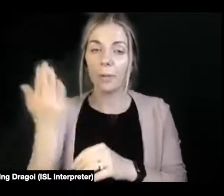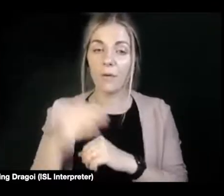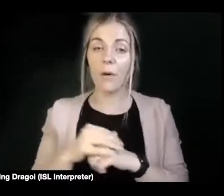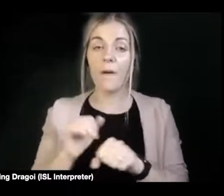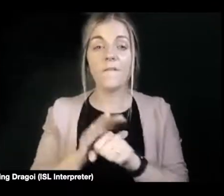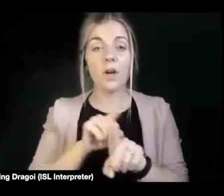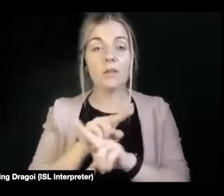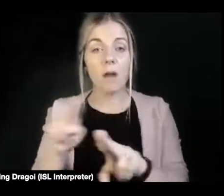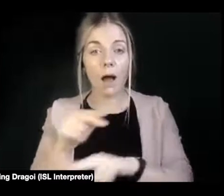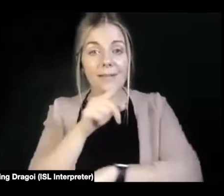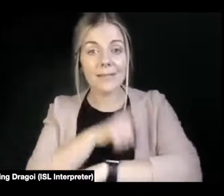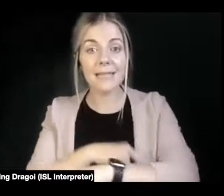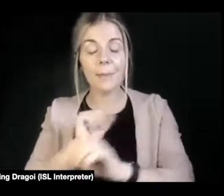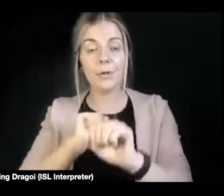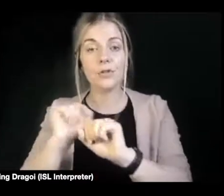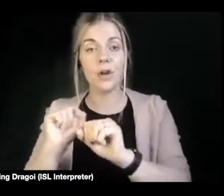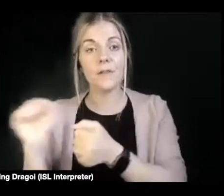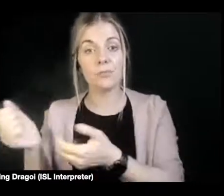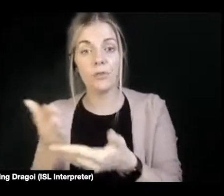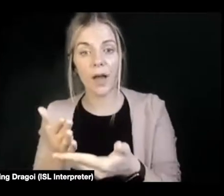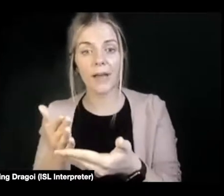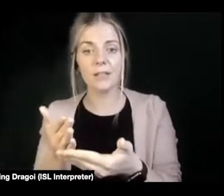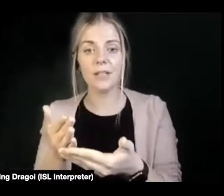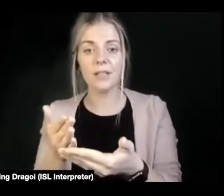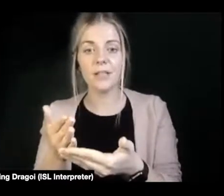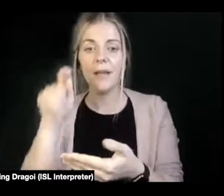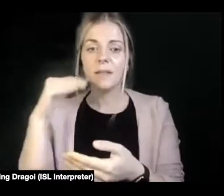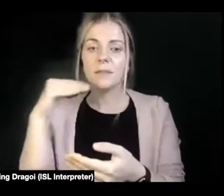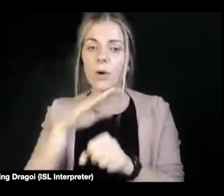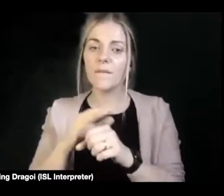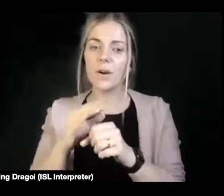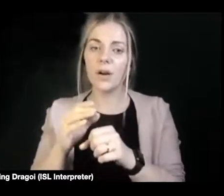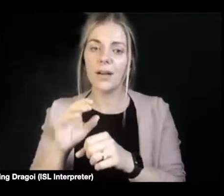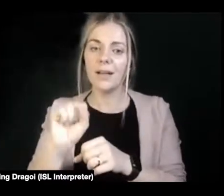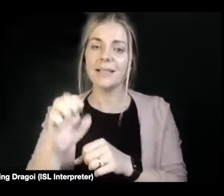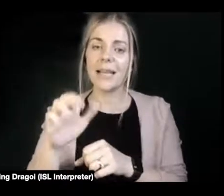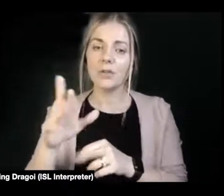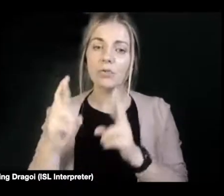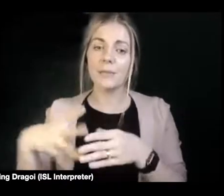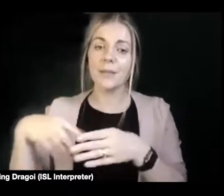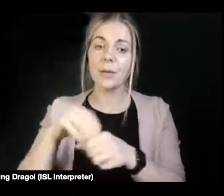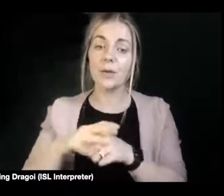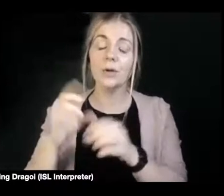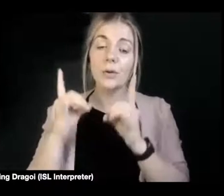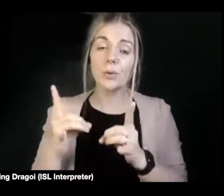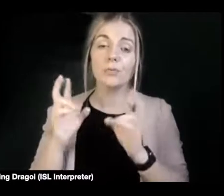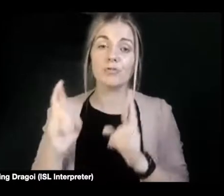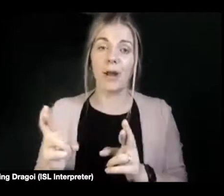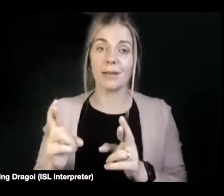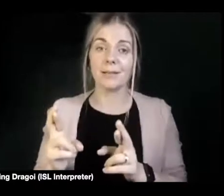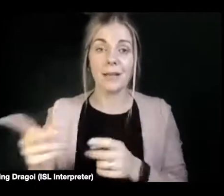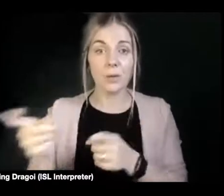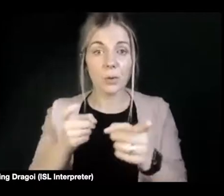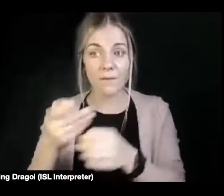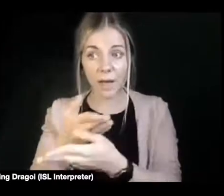rights being included under human rights is key. A good strong positioning would be to invite your service users into a safe space and